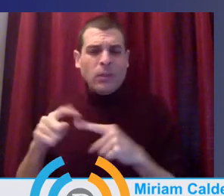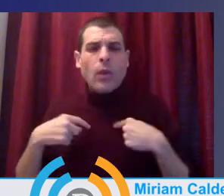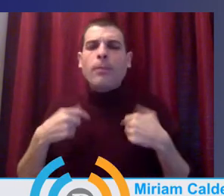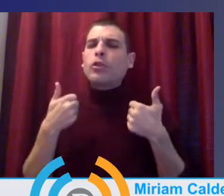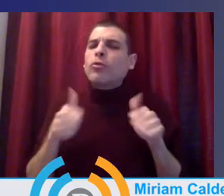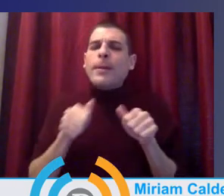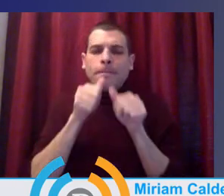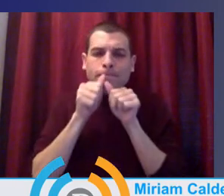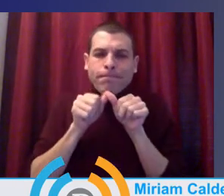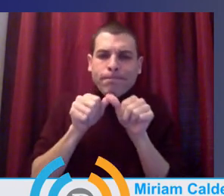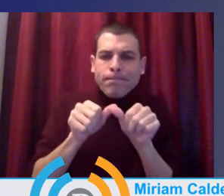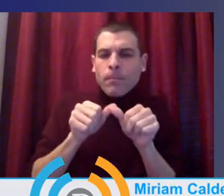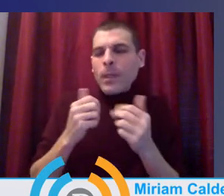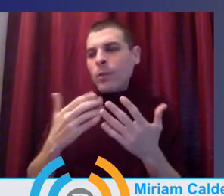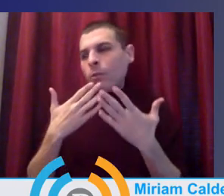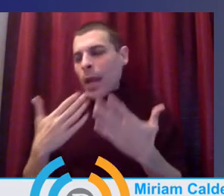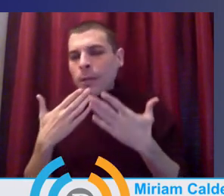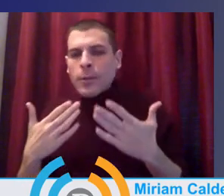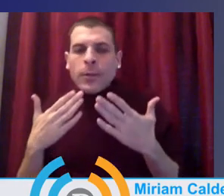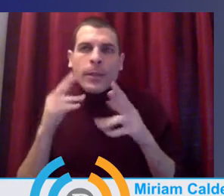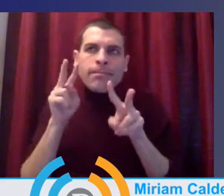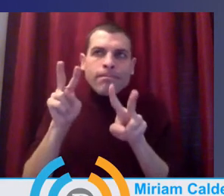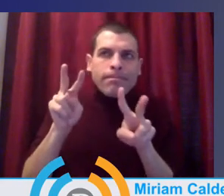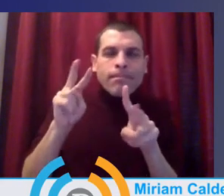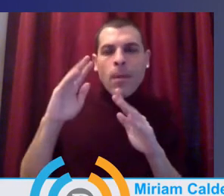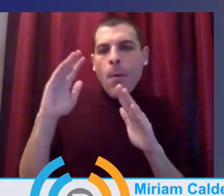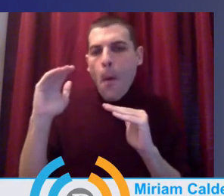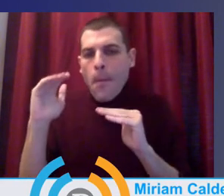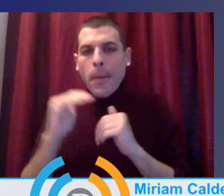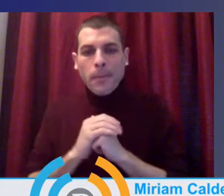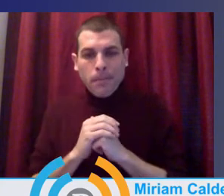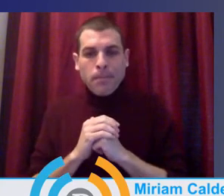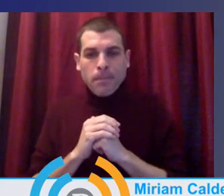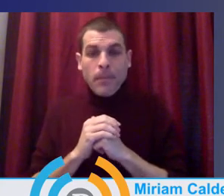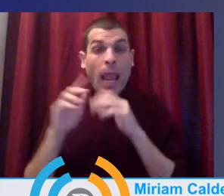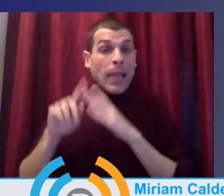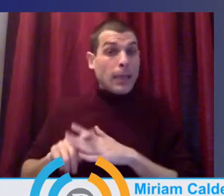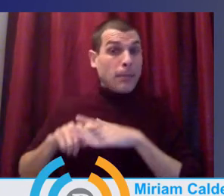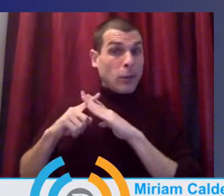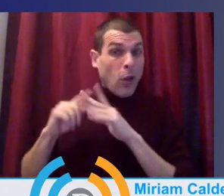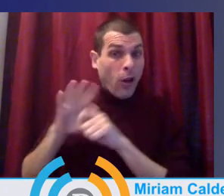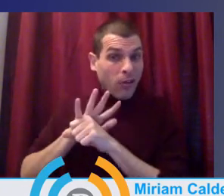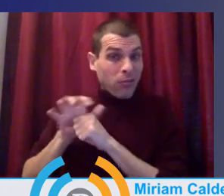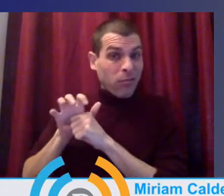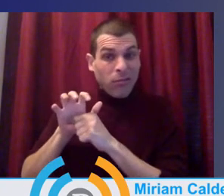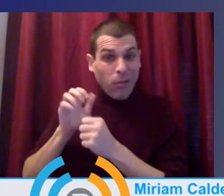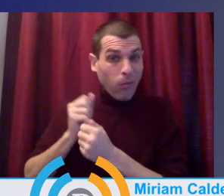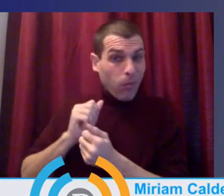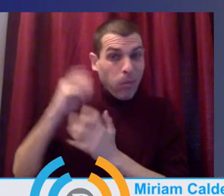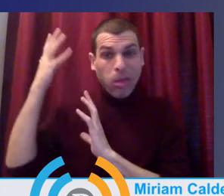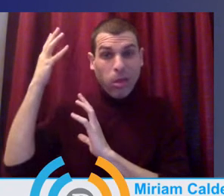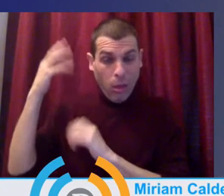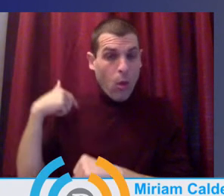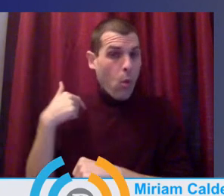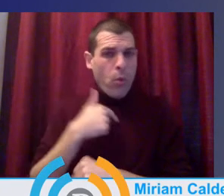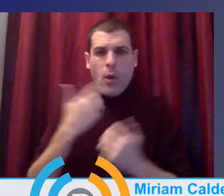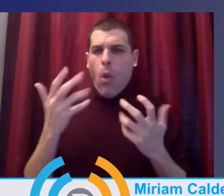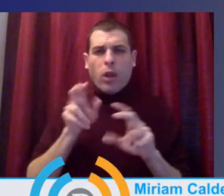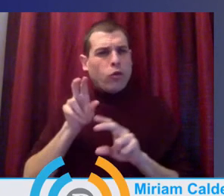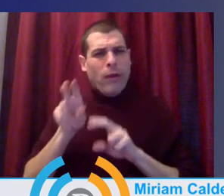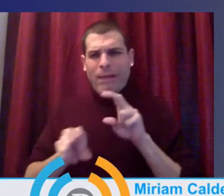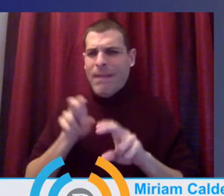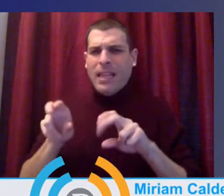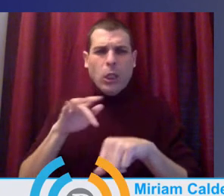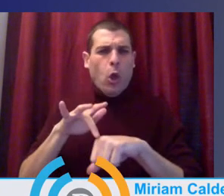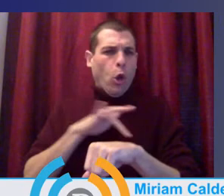start of this pandemic, our agency had a laser-like focus on implementation of a historic investment in early learning. With the